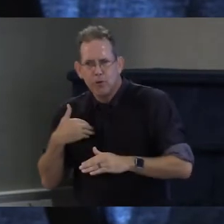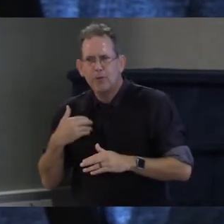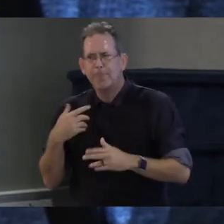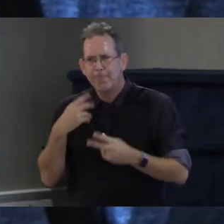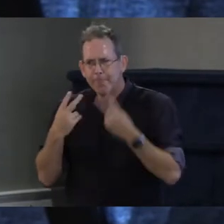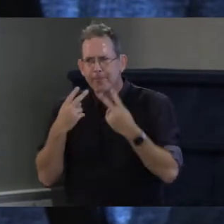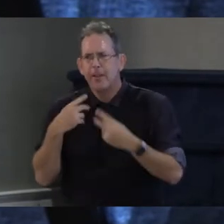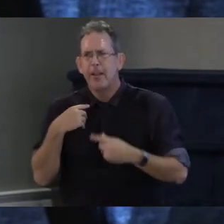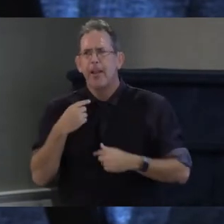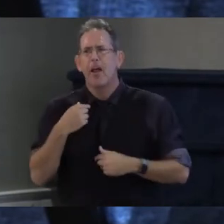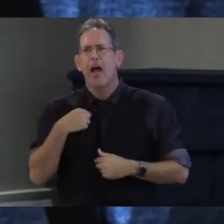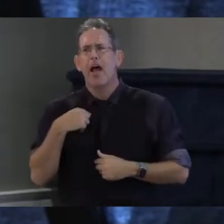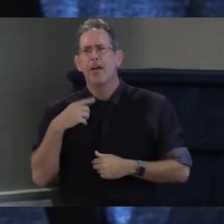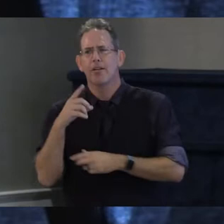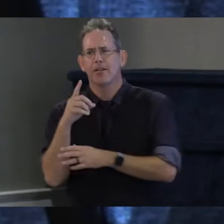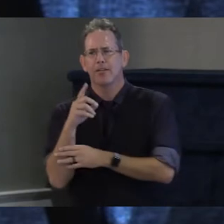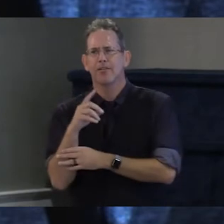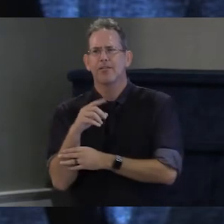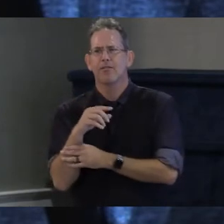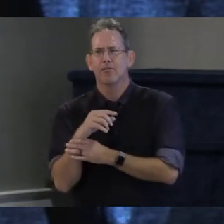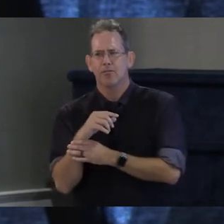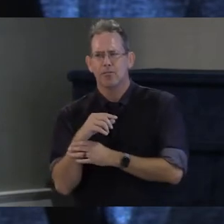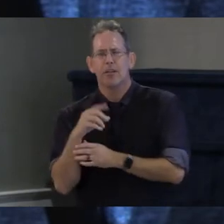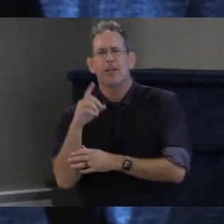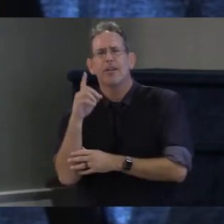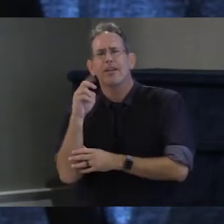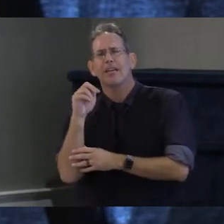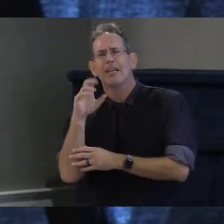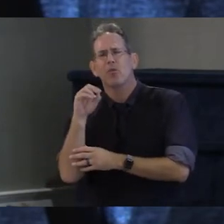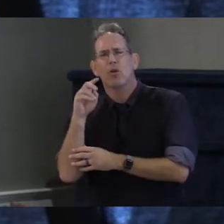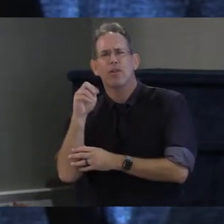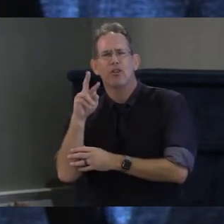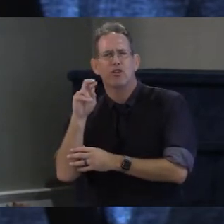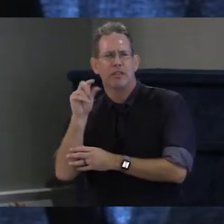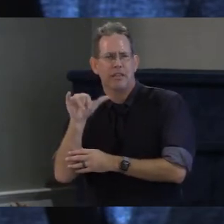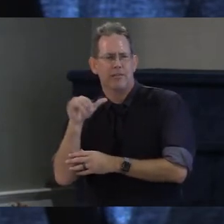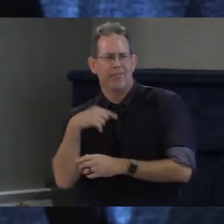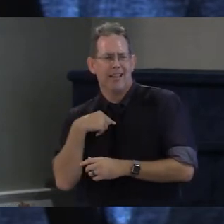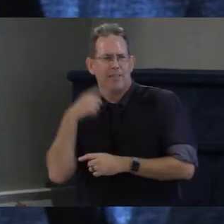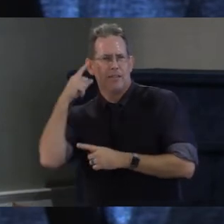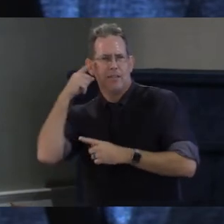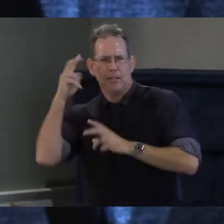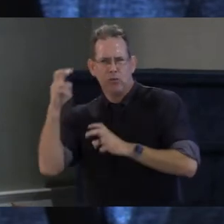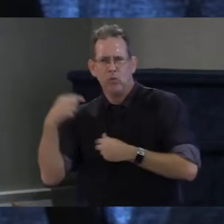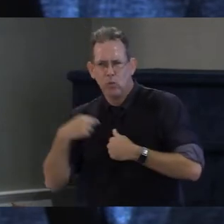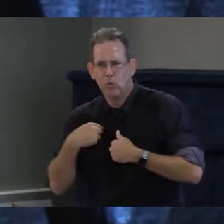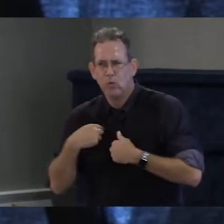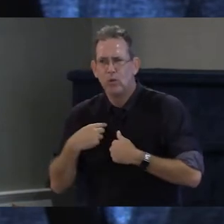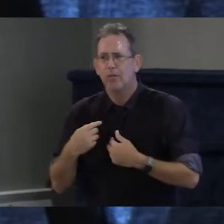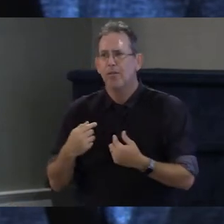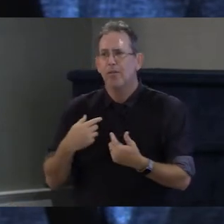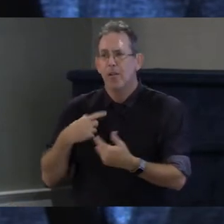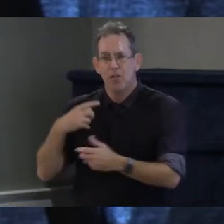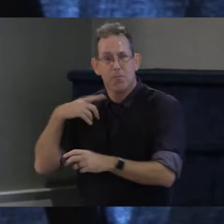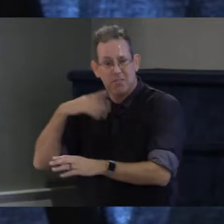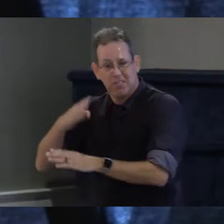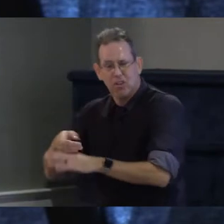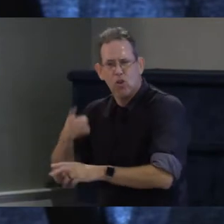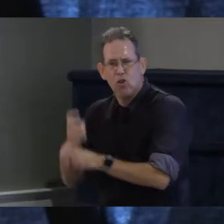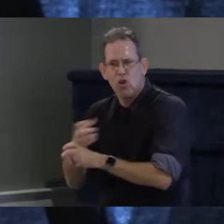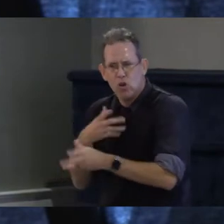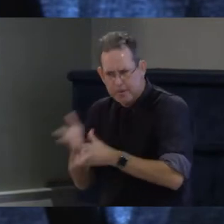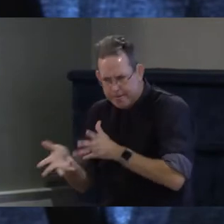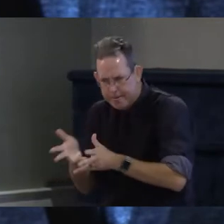know how hard it is to navigate and advocate for what he needs and how really frustrating